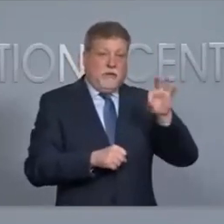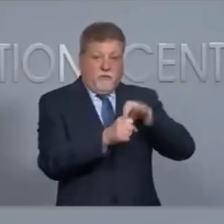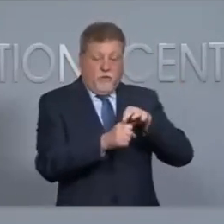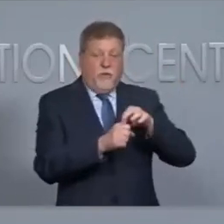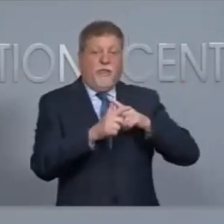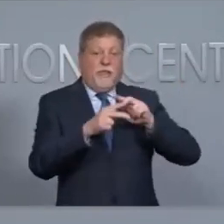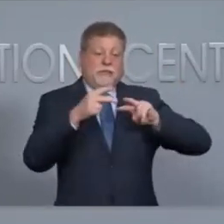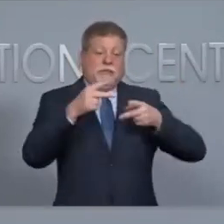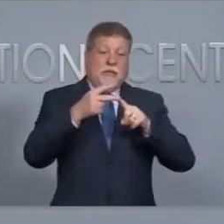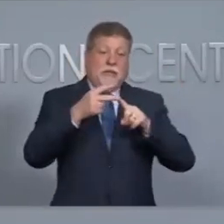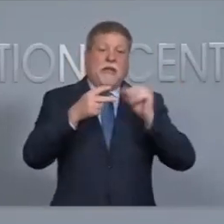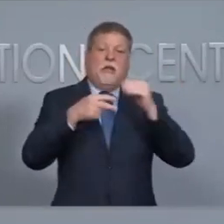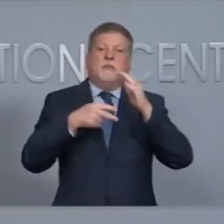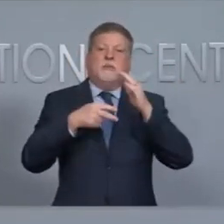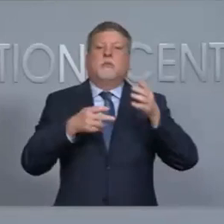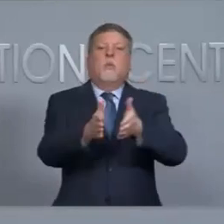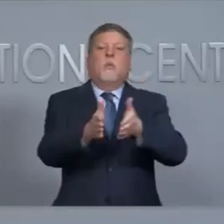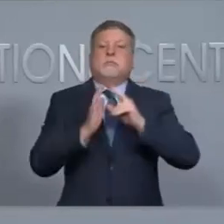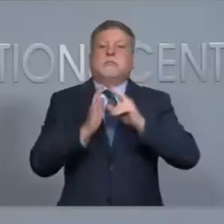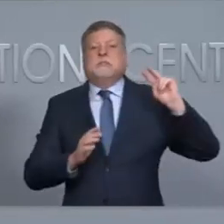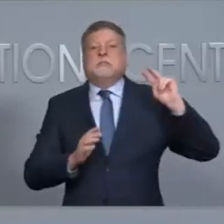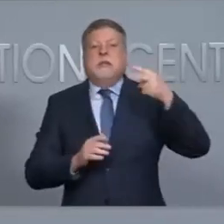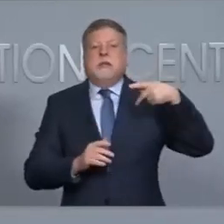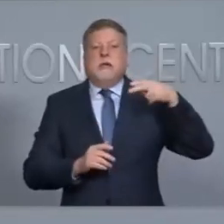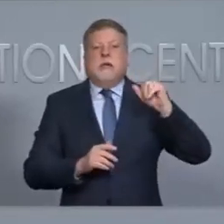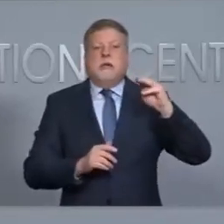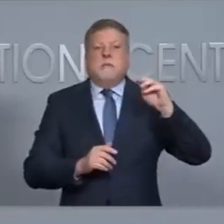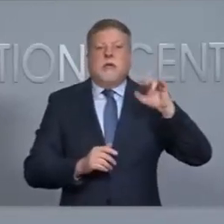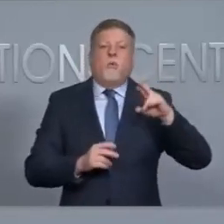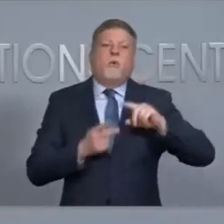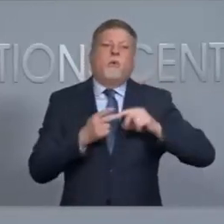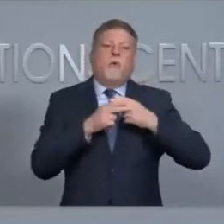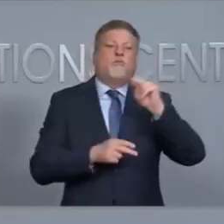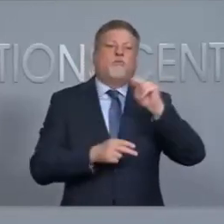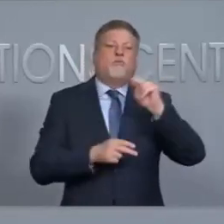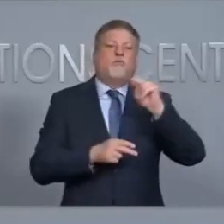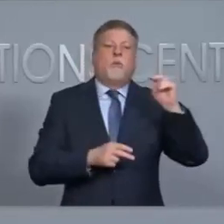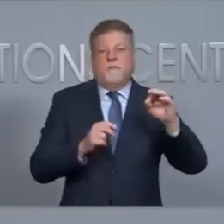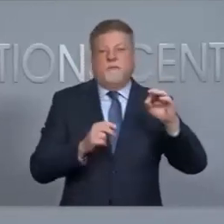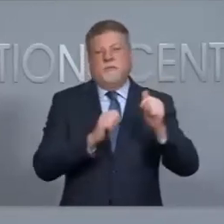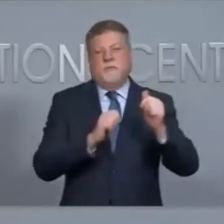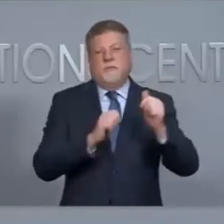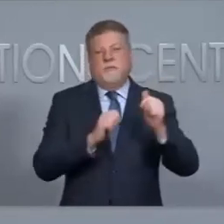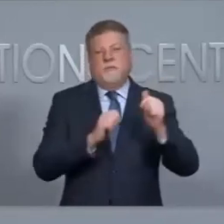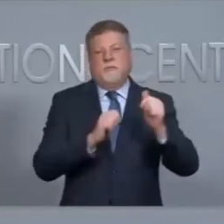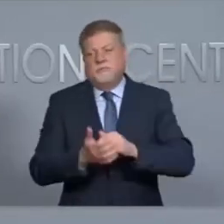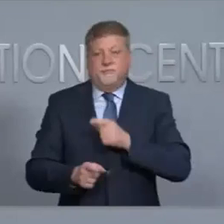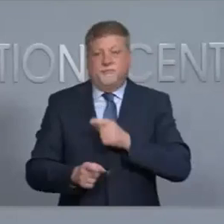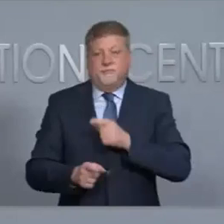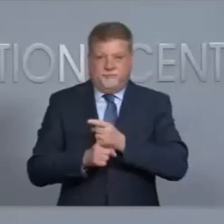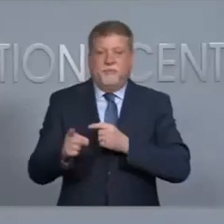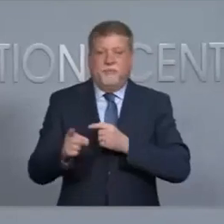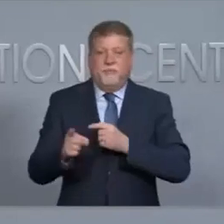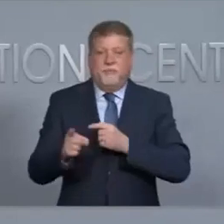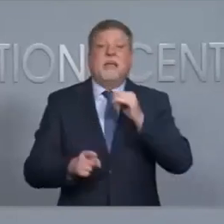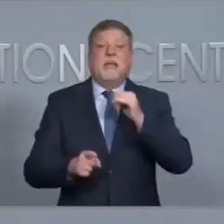finisher can call for a second primary or runoff to the primary and yes we have